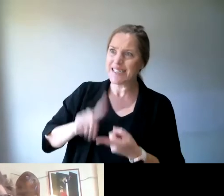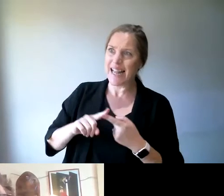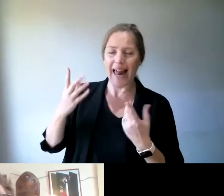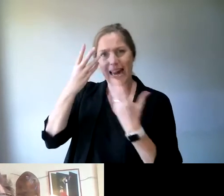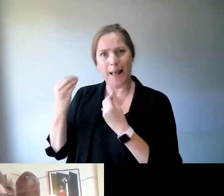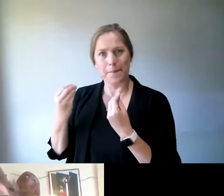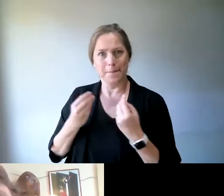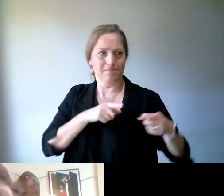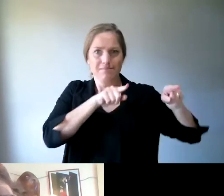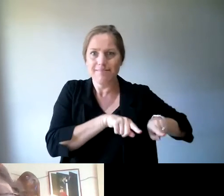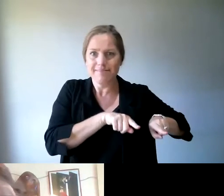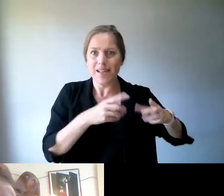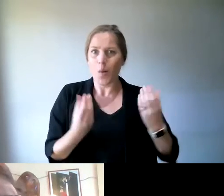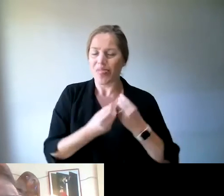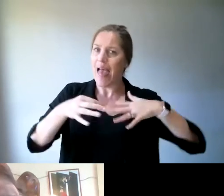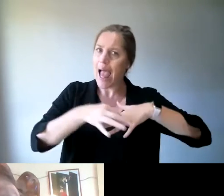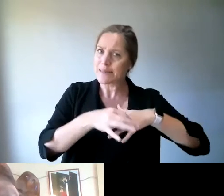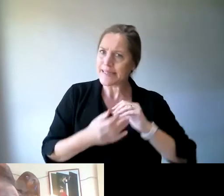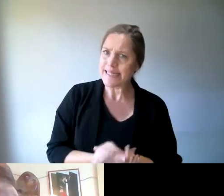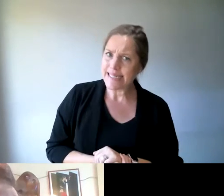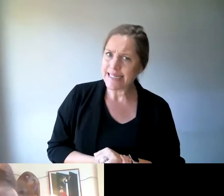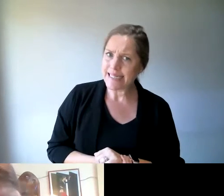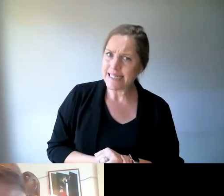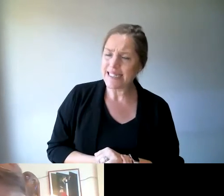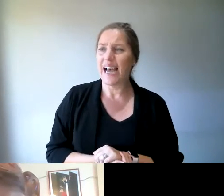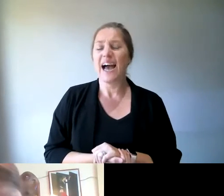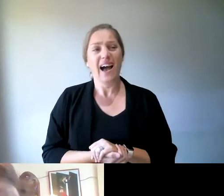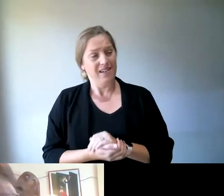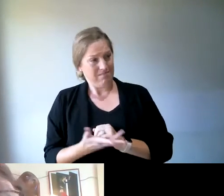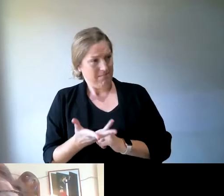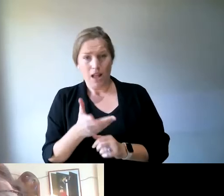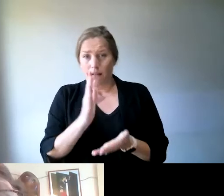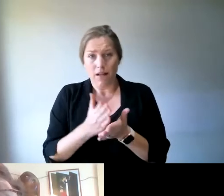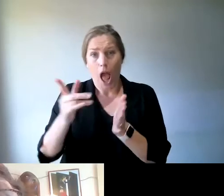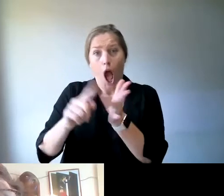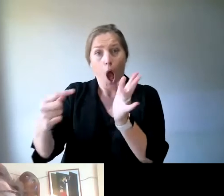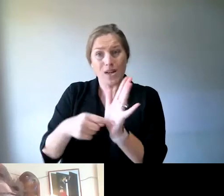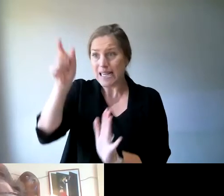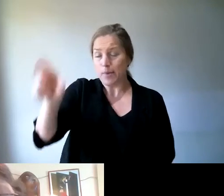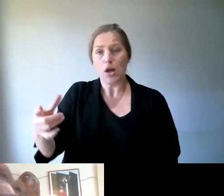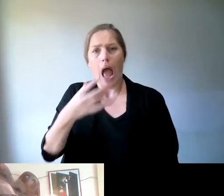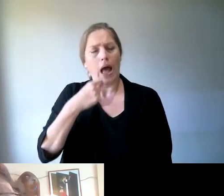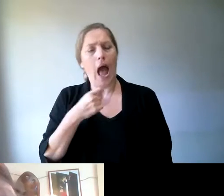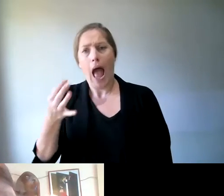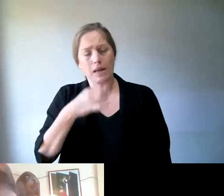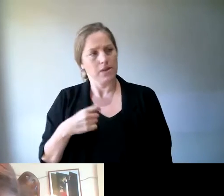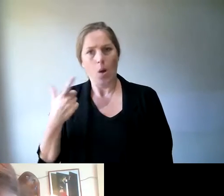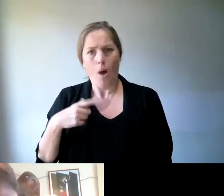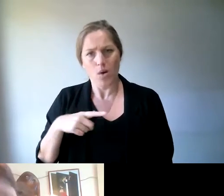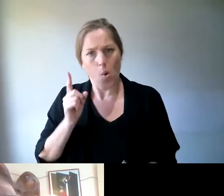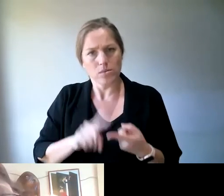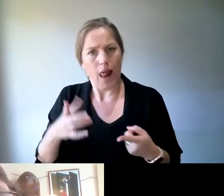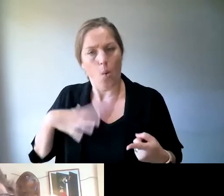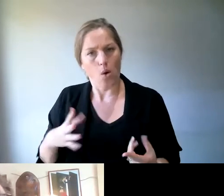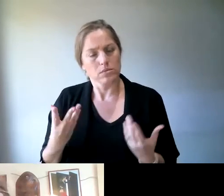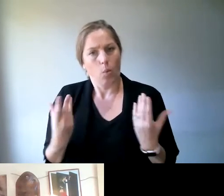ask, the OT did ask me, why do I want to sleep with my husband? I could have said a few things, but being